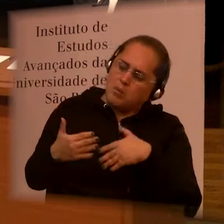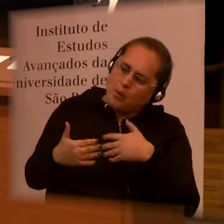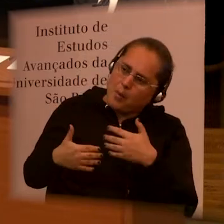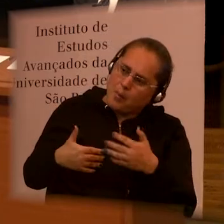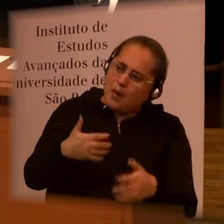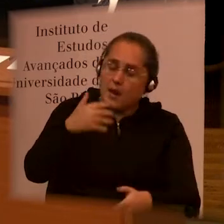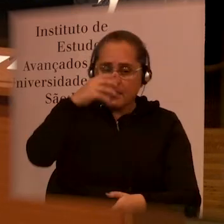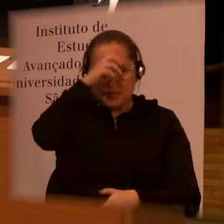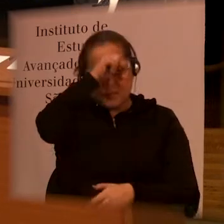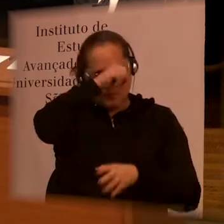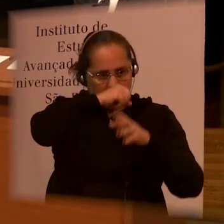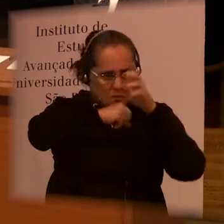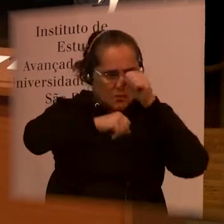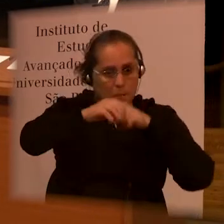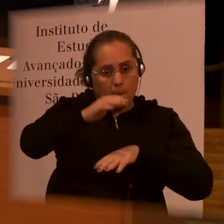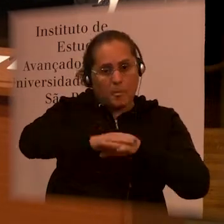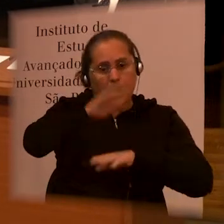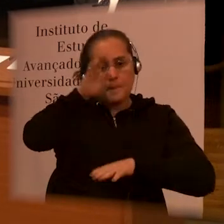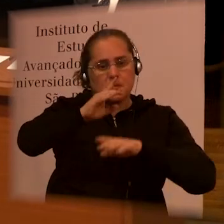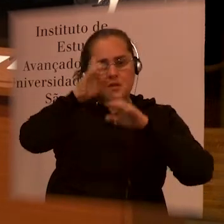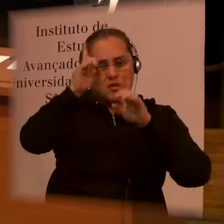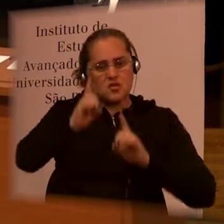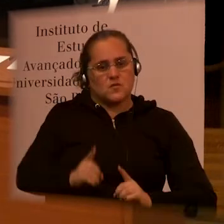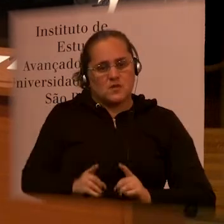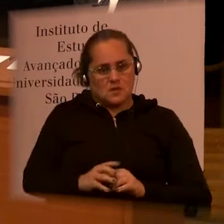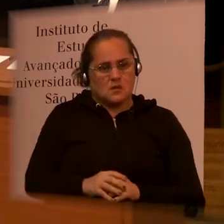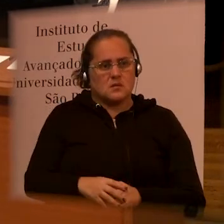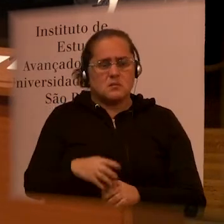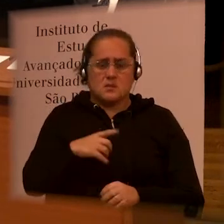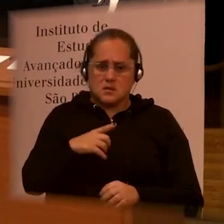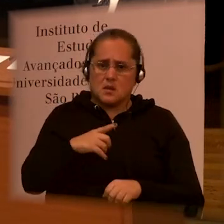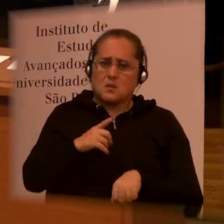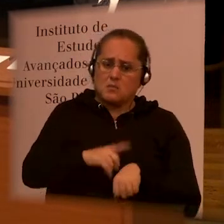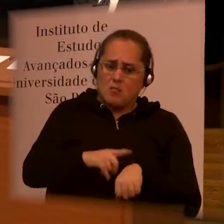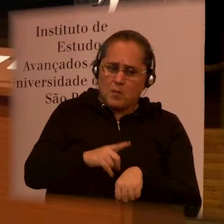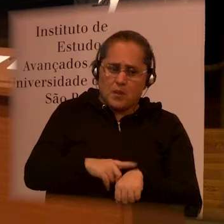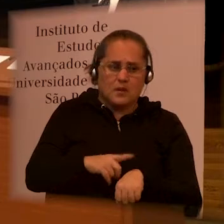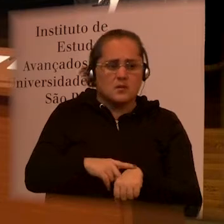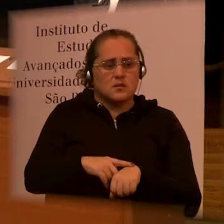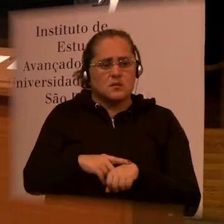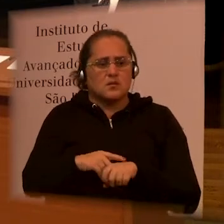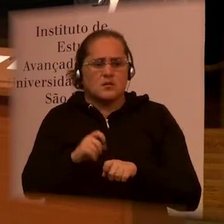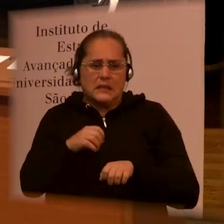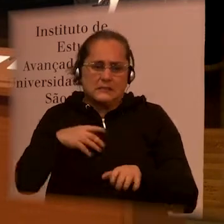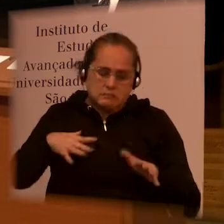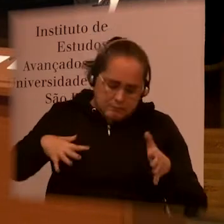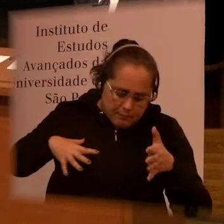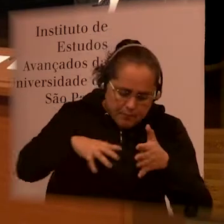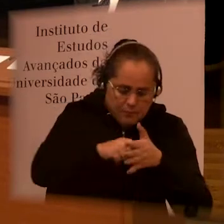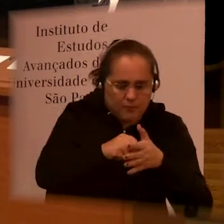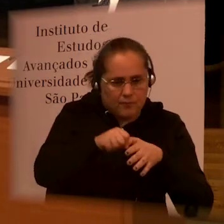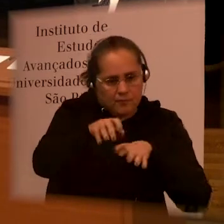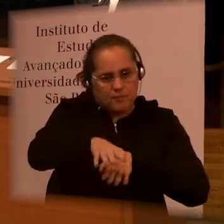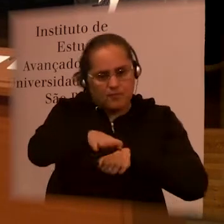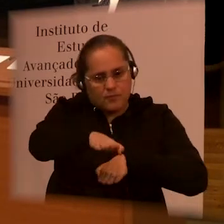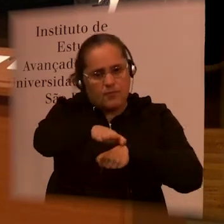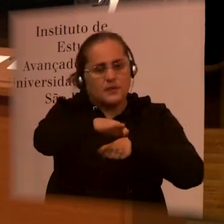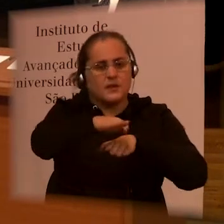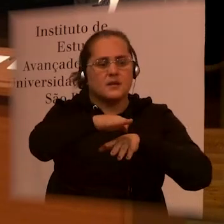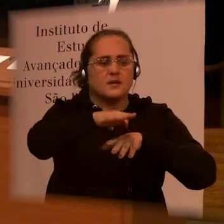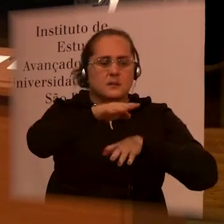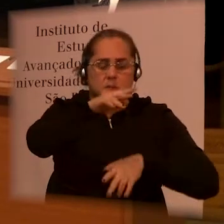But it's much more, even in situations where there's drugs and road traffic accidents and so on, older people will still